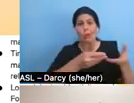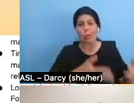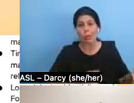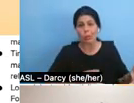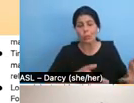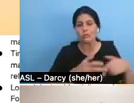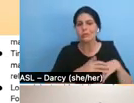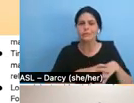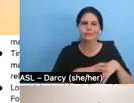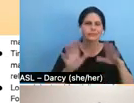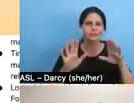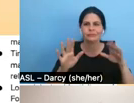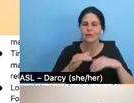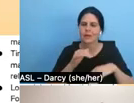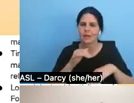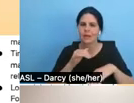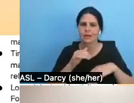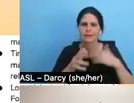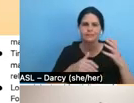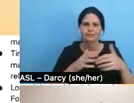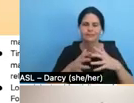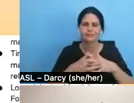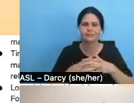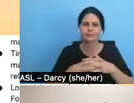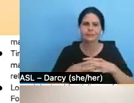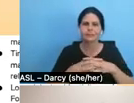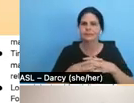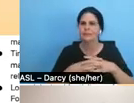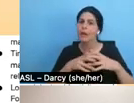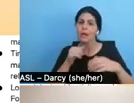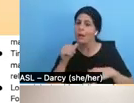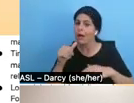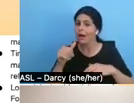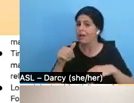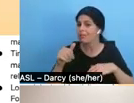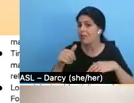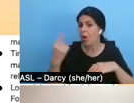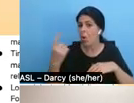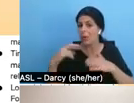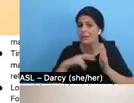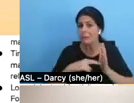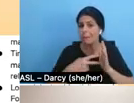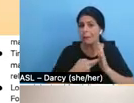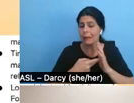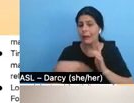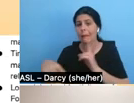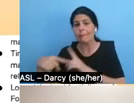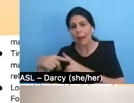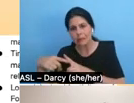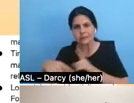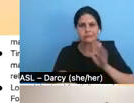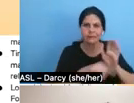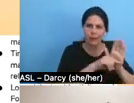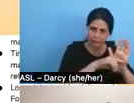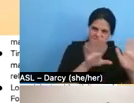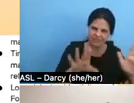directly equatable to something that's positive or something that's negative for your project. Um, so for